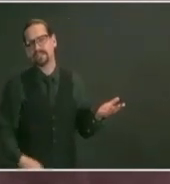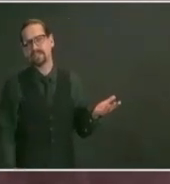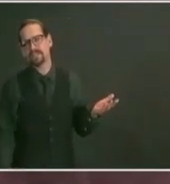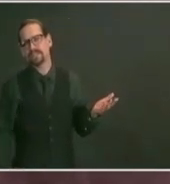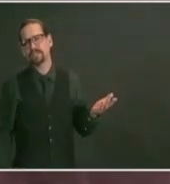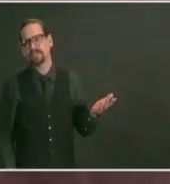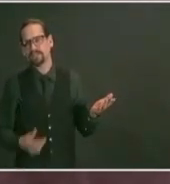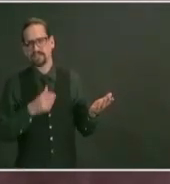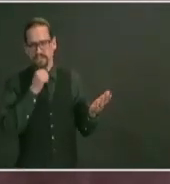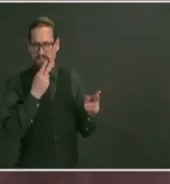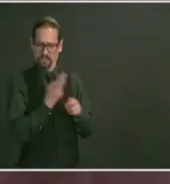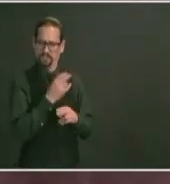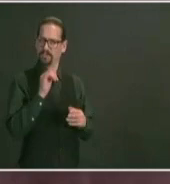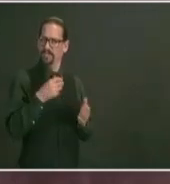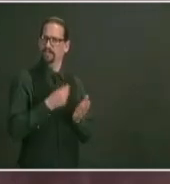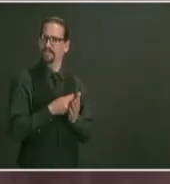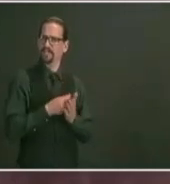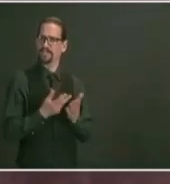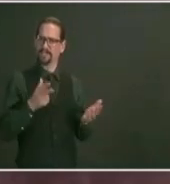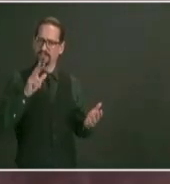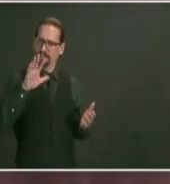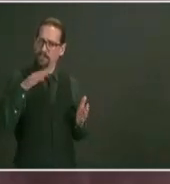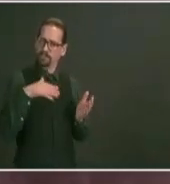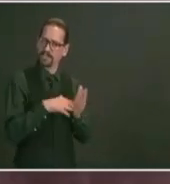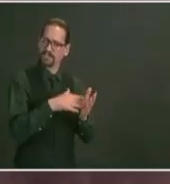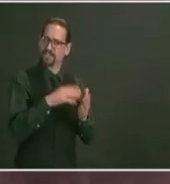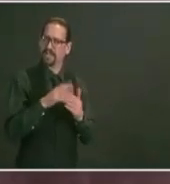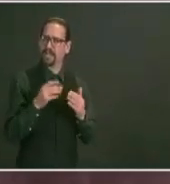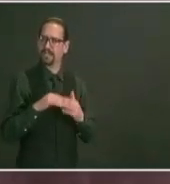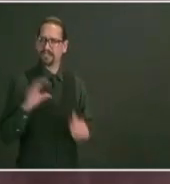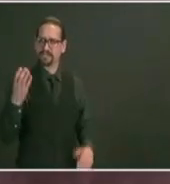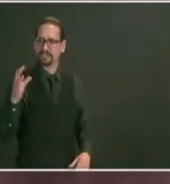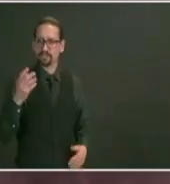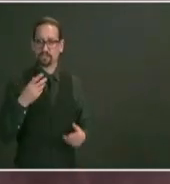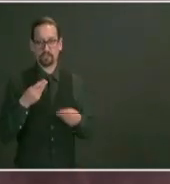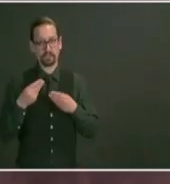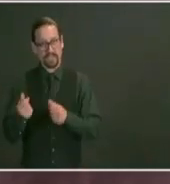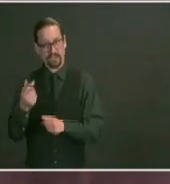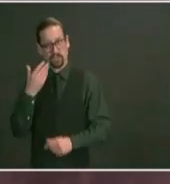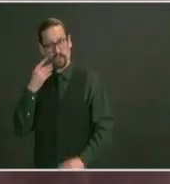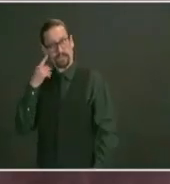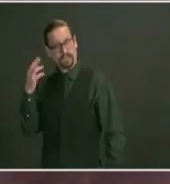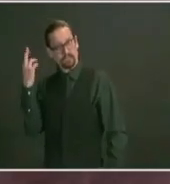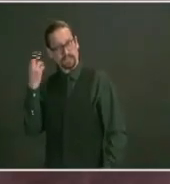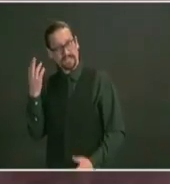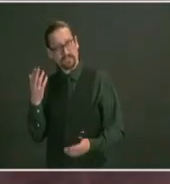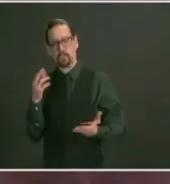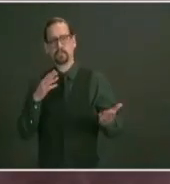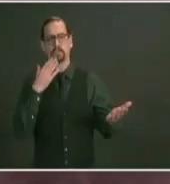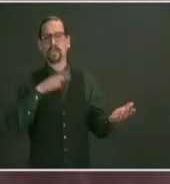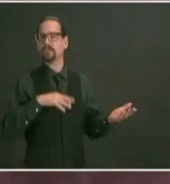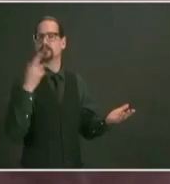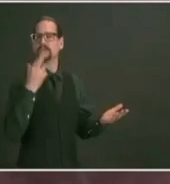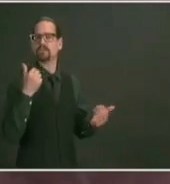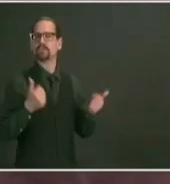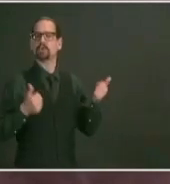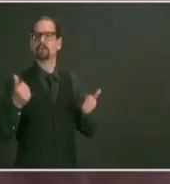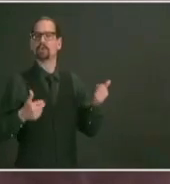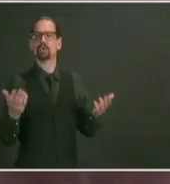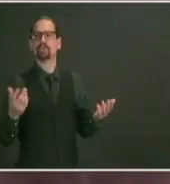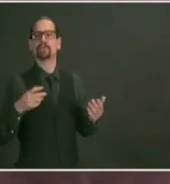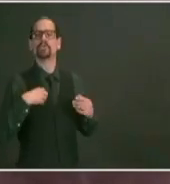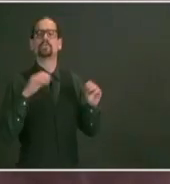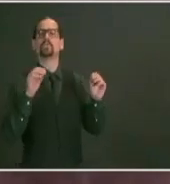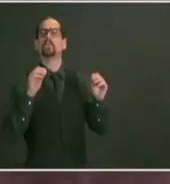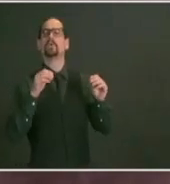to i mean 35 million dollars can be spent either way to be spent for good or bad reasons no one's objecting to the spending of money on public transportation they're objecting to the